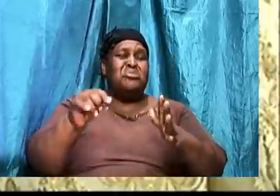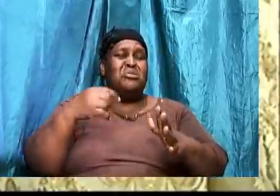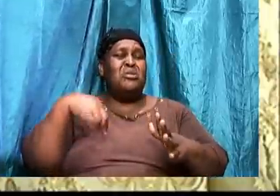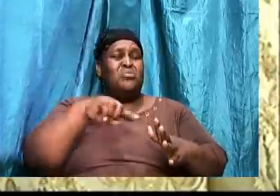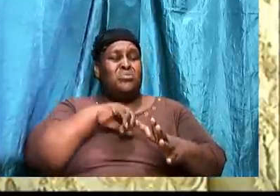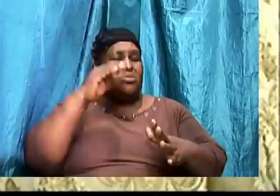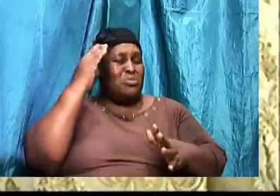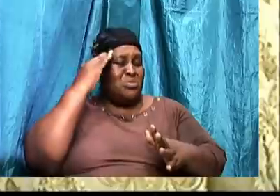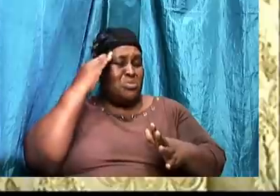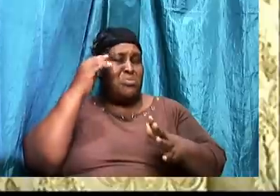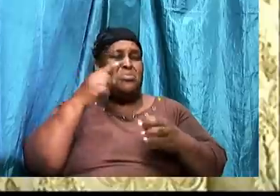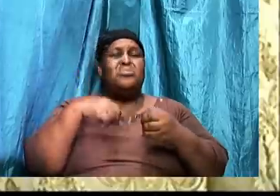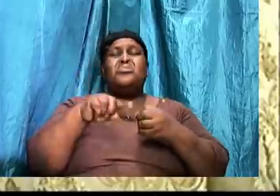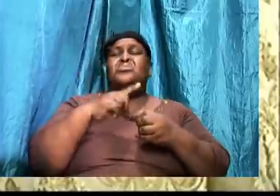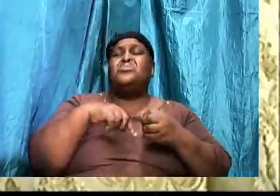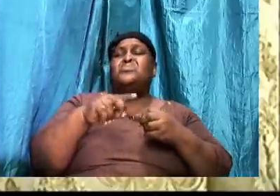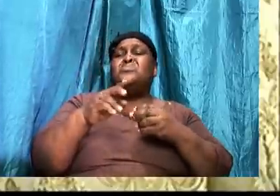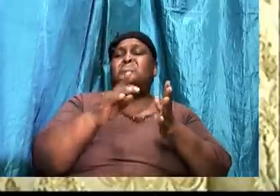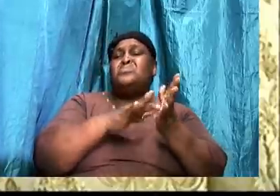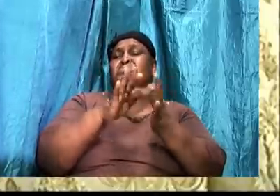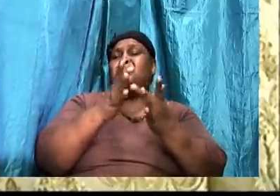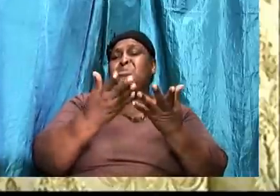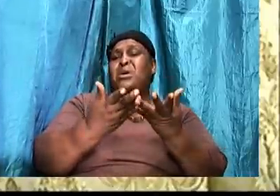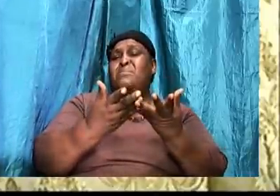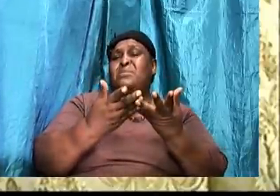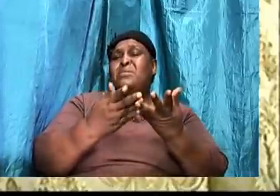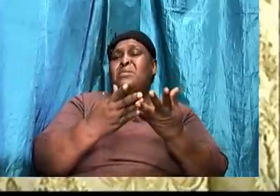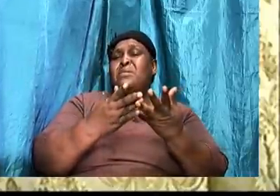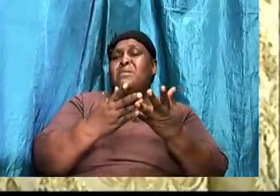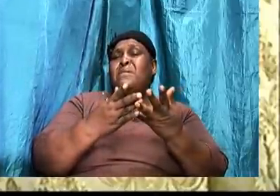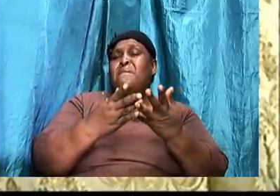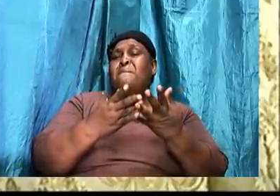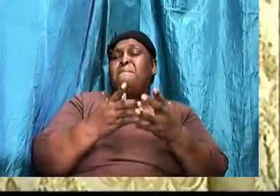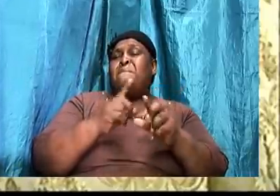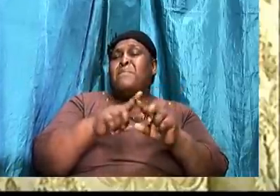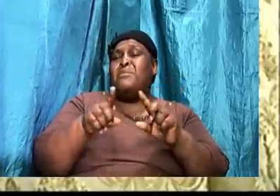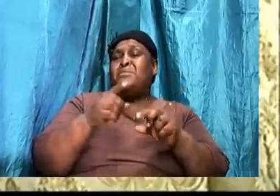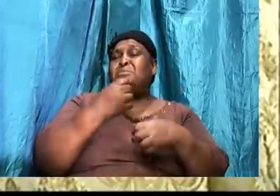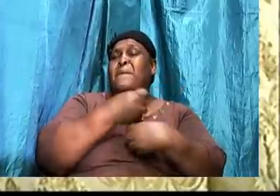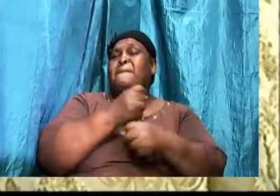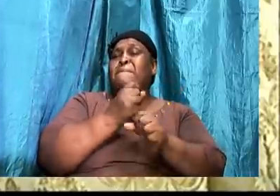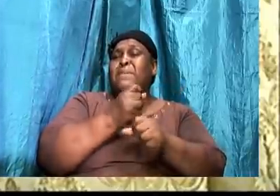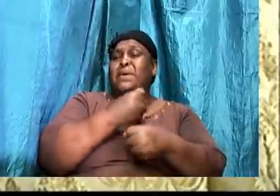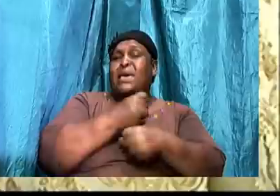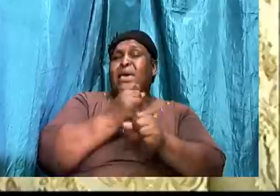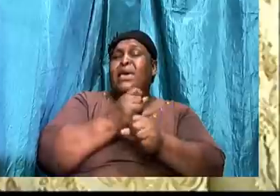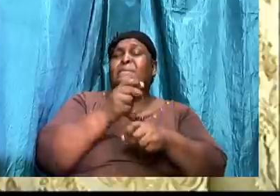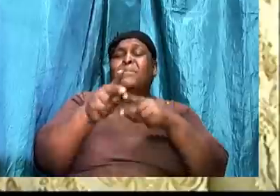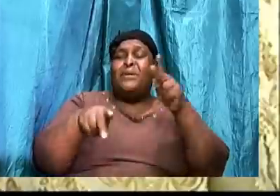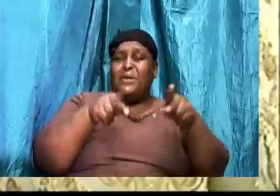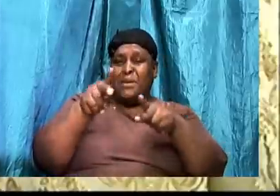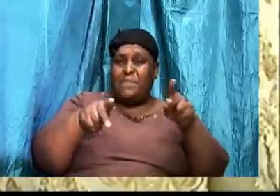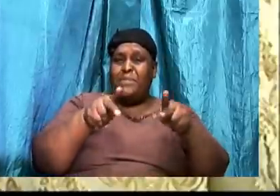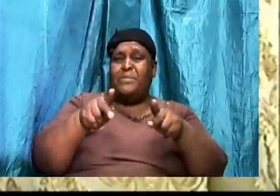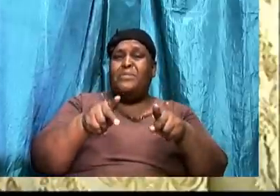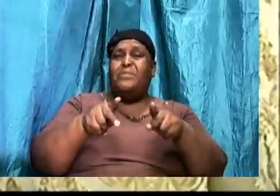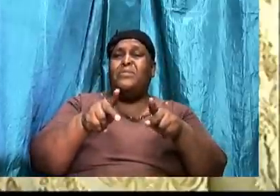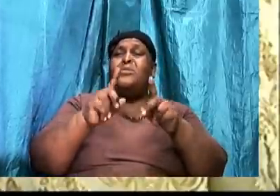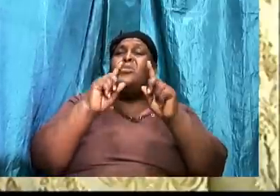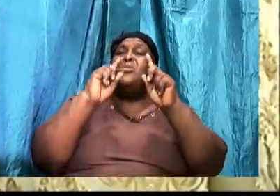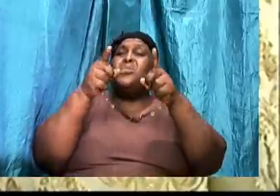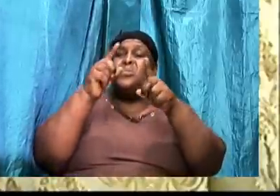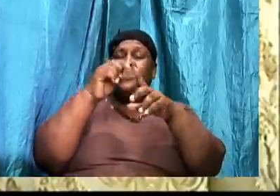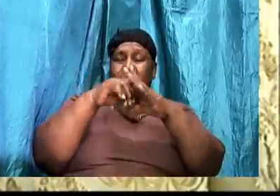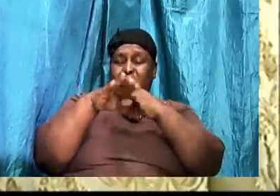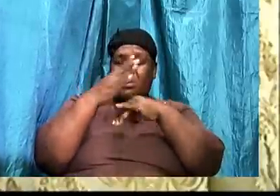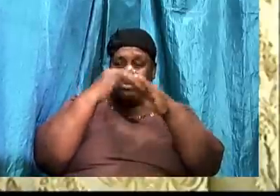to make it into heaven. The aim is to get folks to make it into heaven. So if